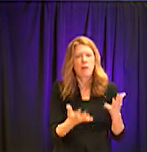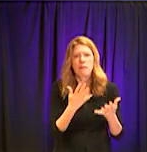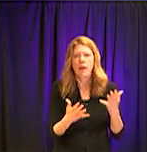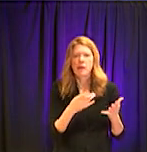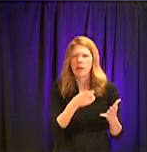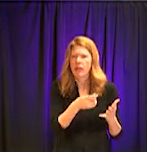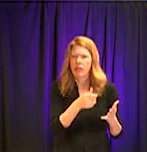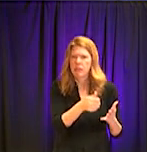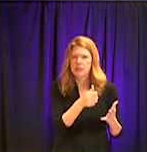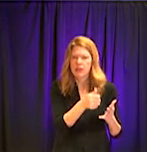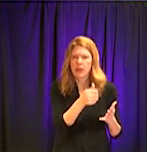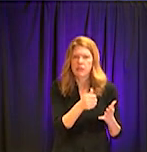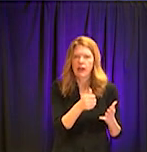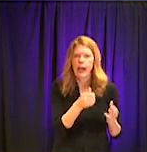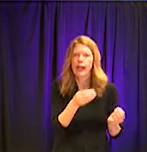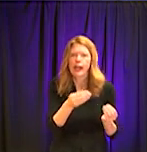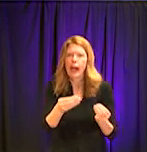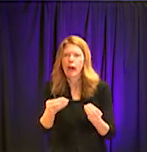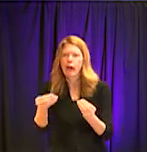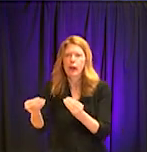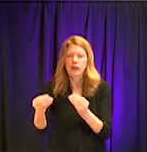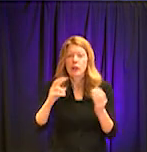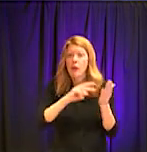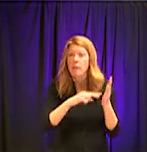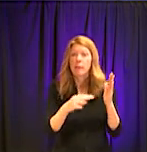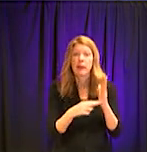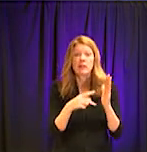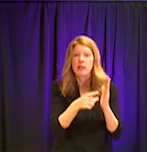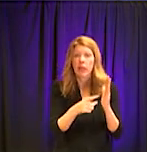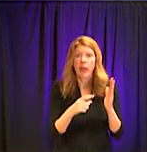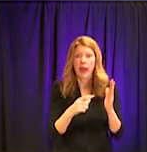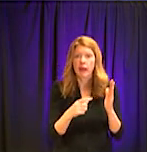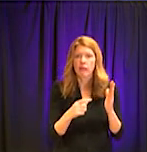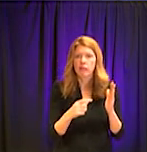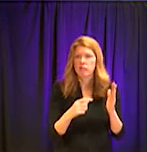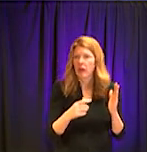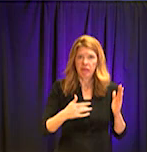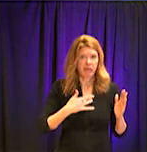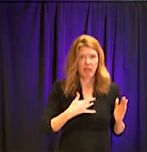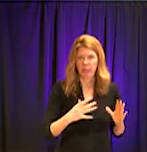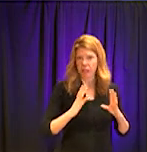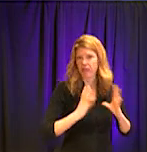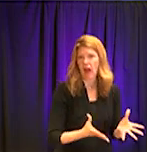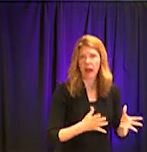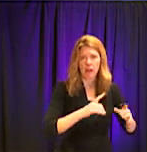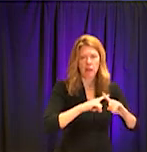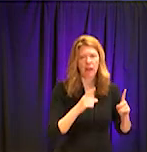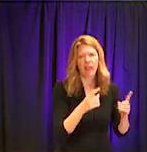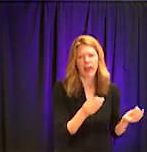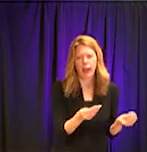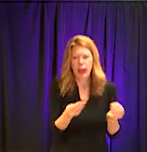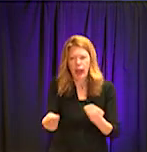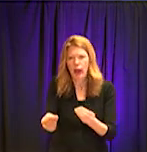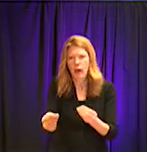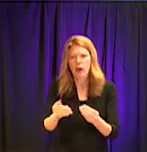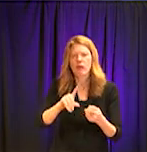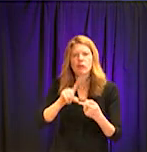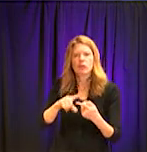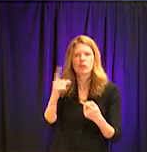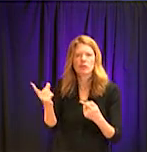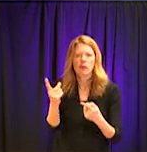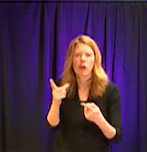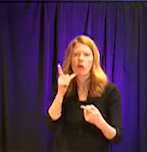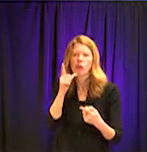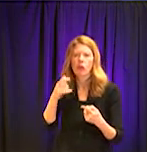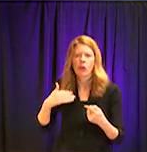carriers. So what that means is they may not feel bad, but they may still be carrying the virus and pass it on to someone whose immune system is vulnerable